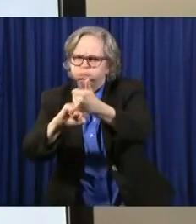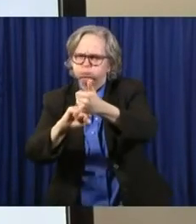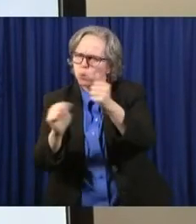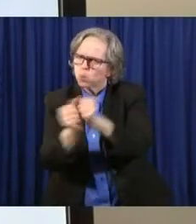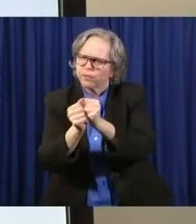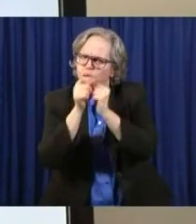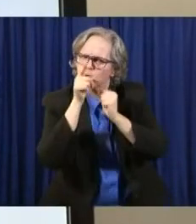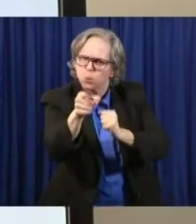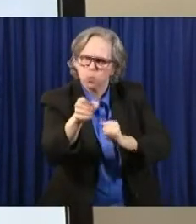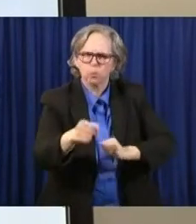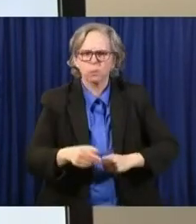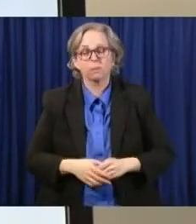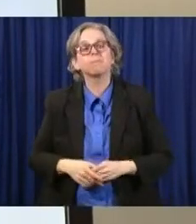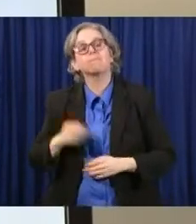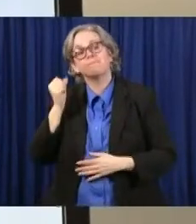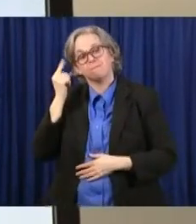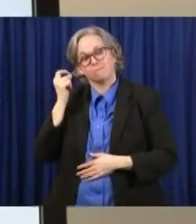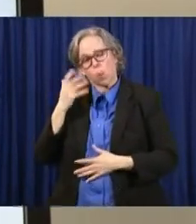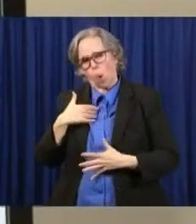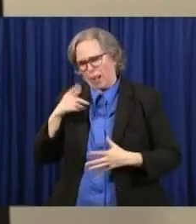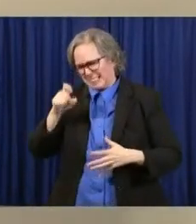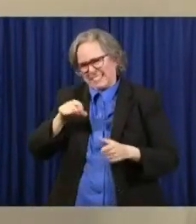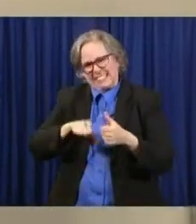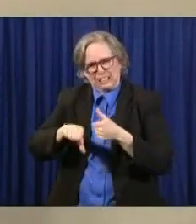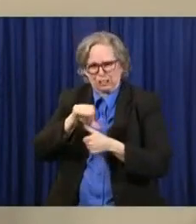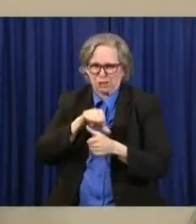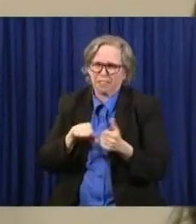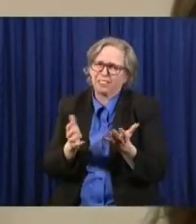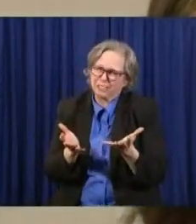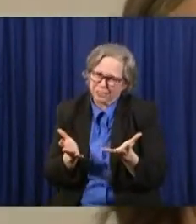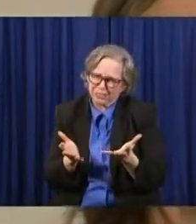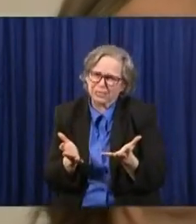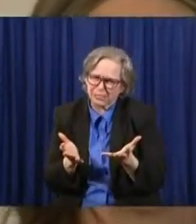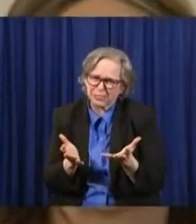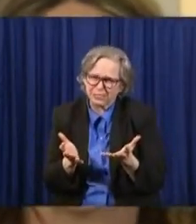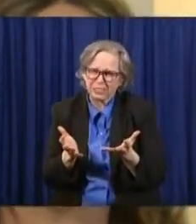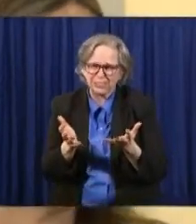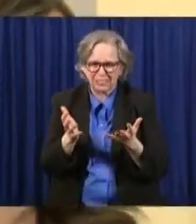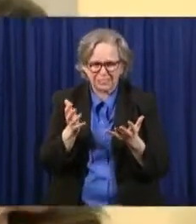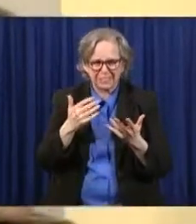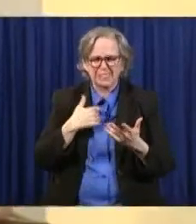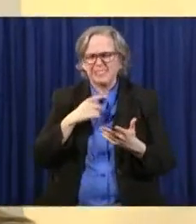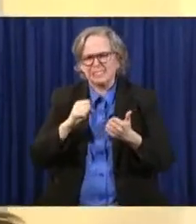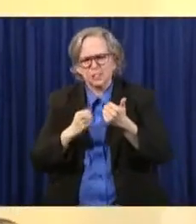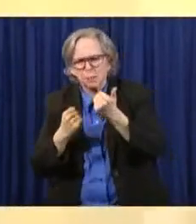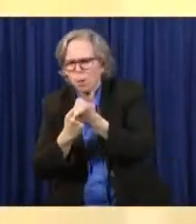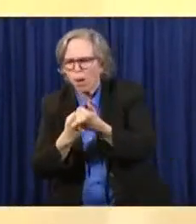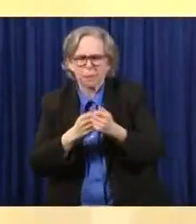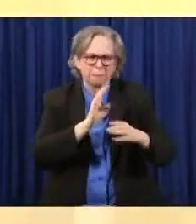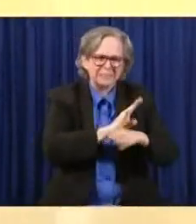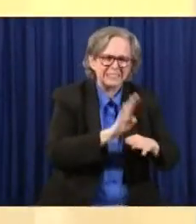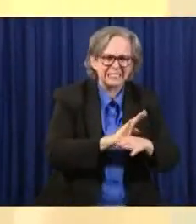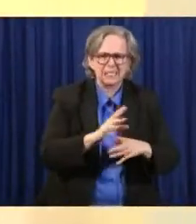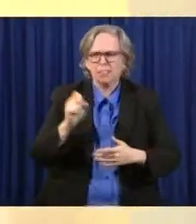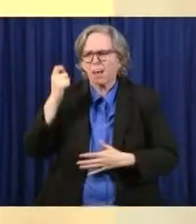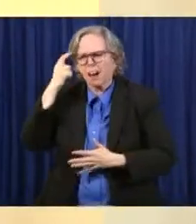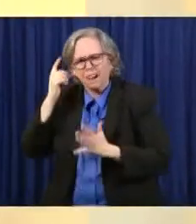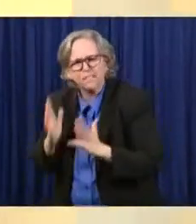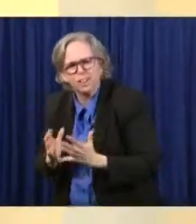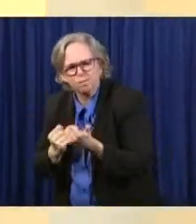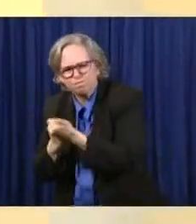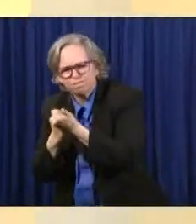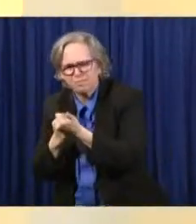all need each other right now. Ohio is pulling together from our businesses to our government, to our nonprofits,